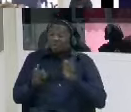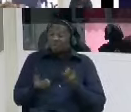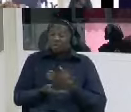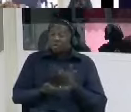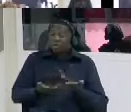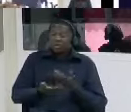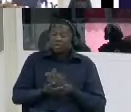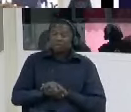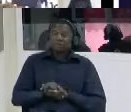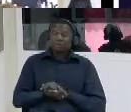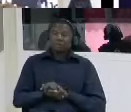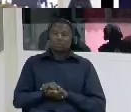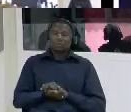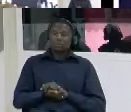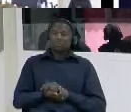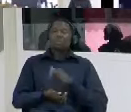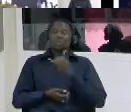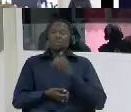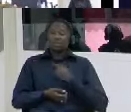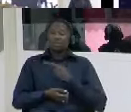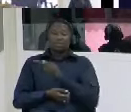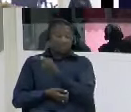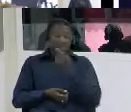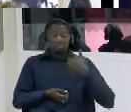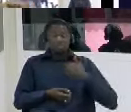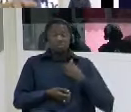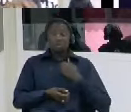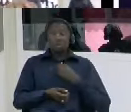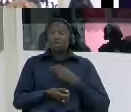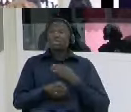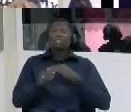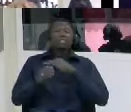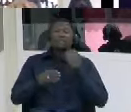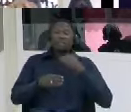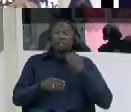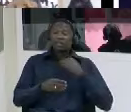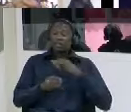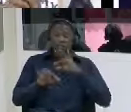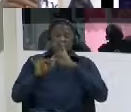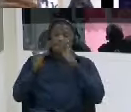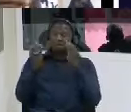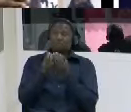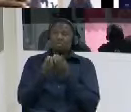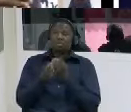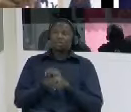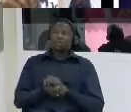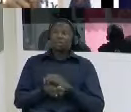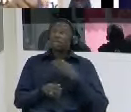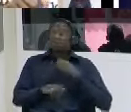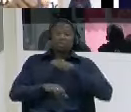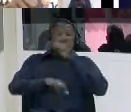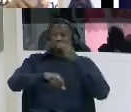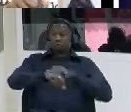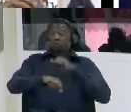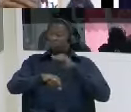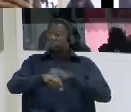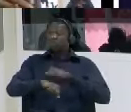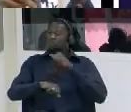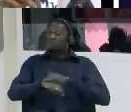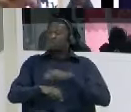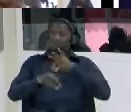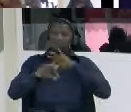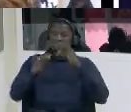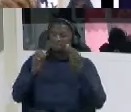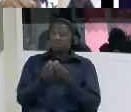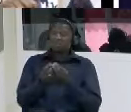for torturing yeah and it is correct that the um your torture in the car was